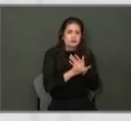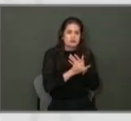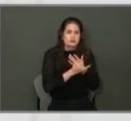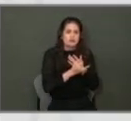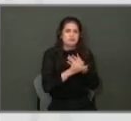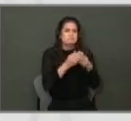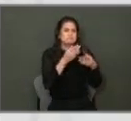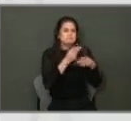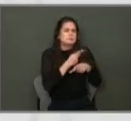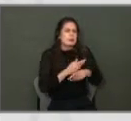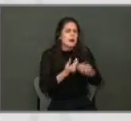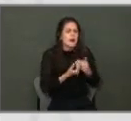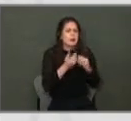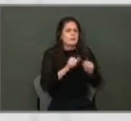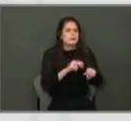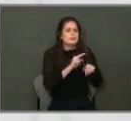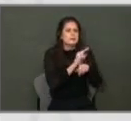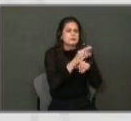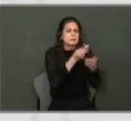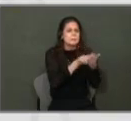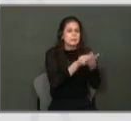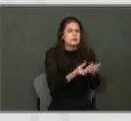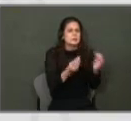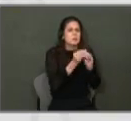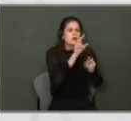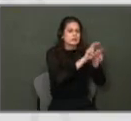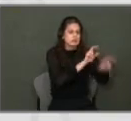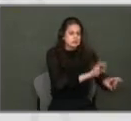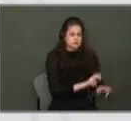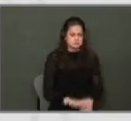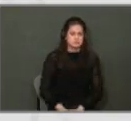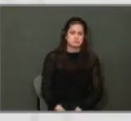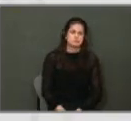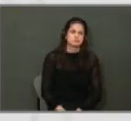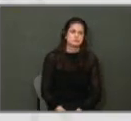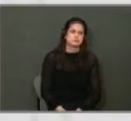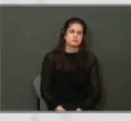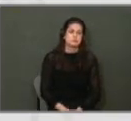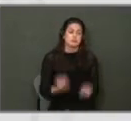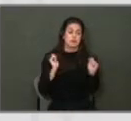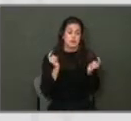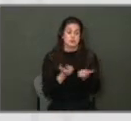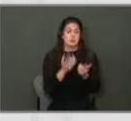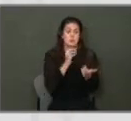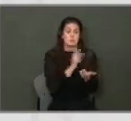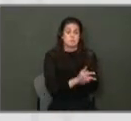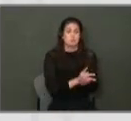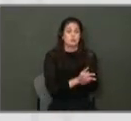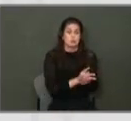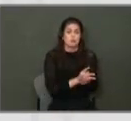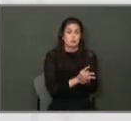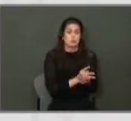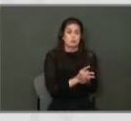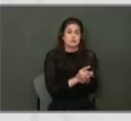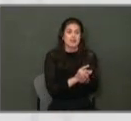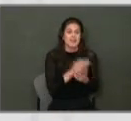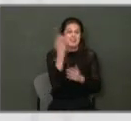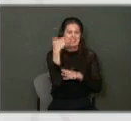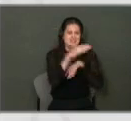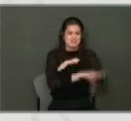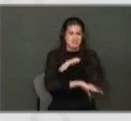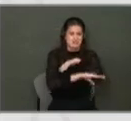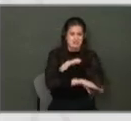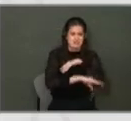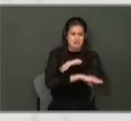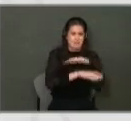more of an investment. The council approved a strategic housing implementation plan last fall